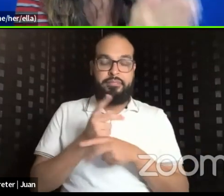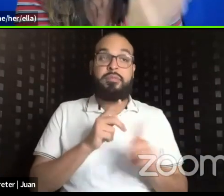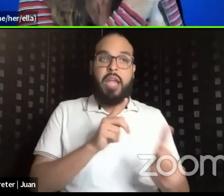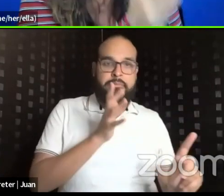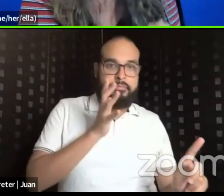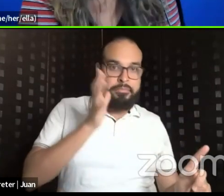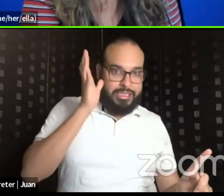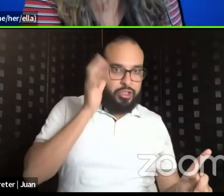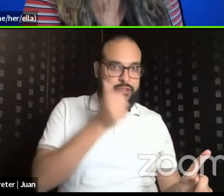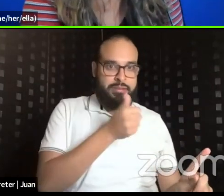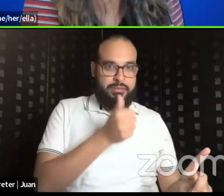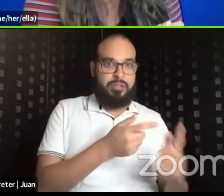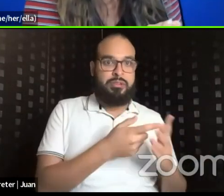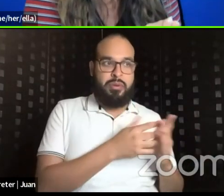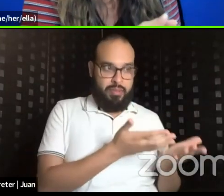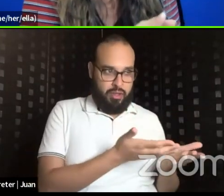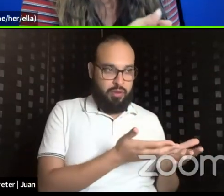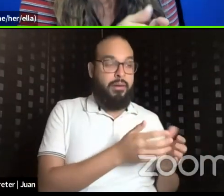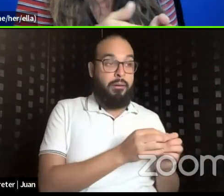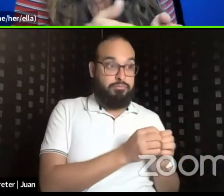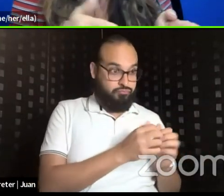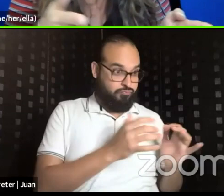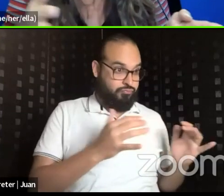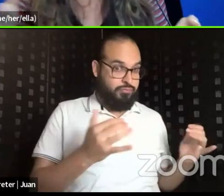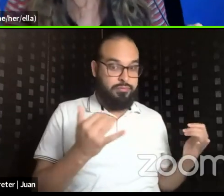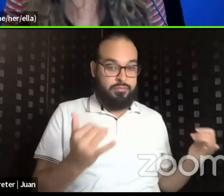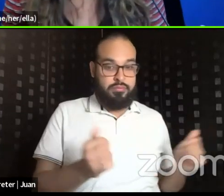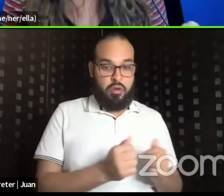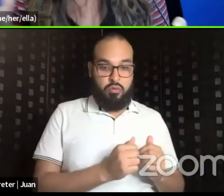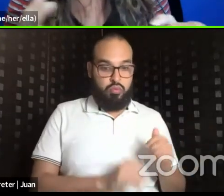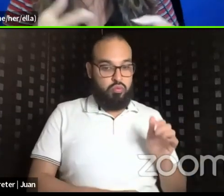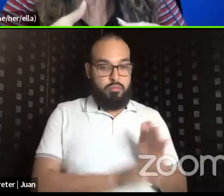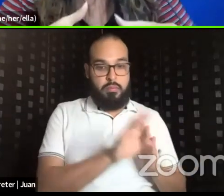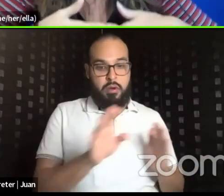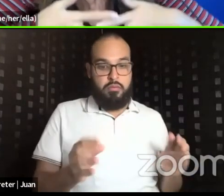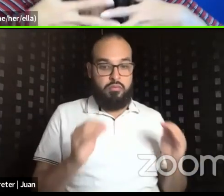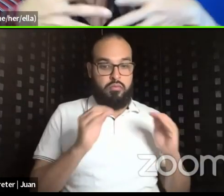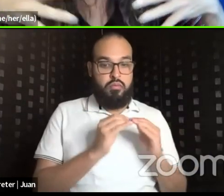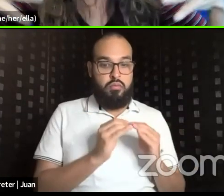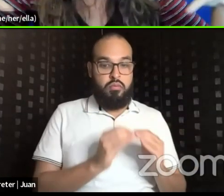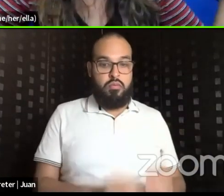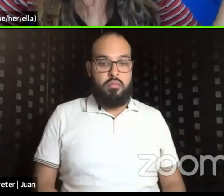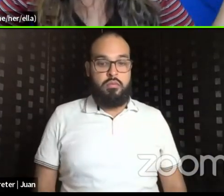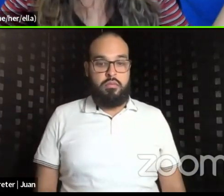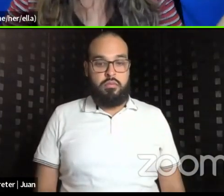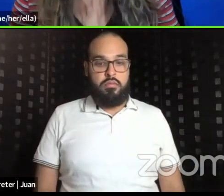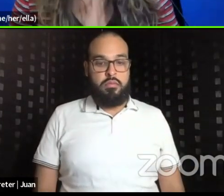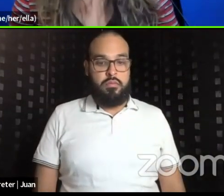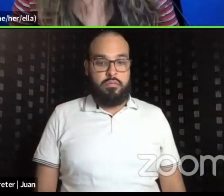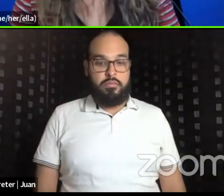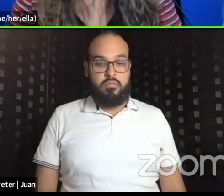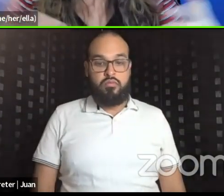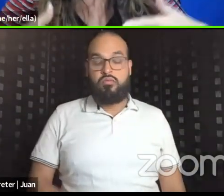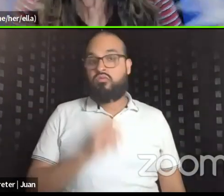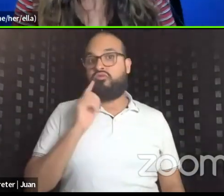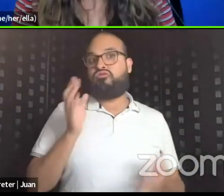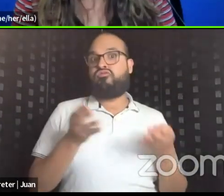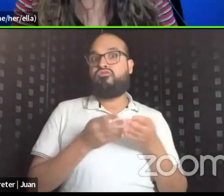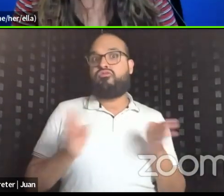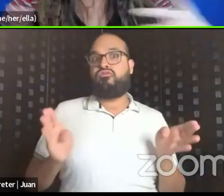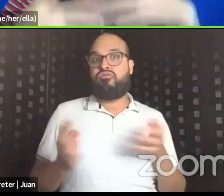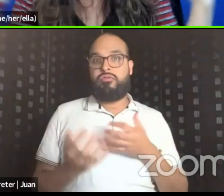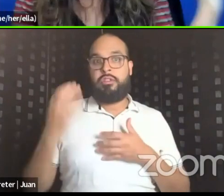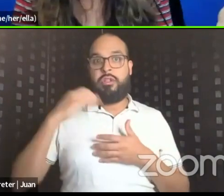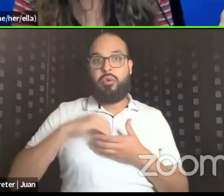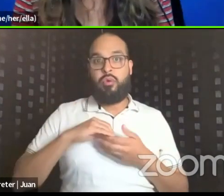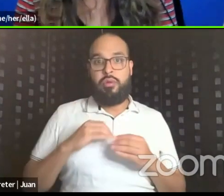artists. That's how it started. And just look how much it's grown, you know, it's just really widened to include